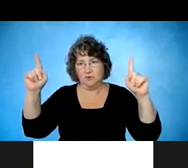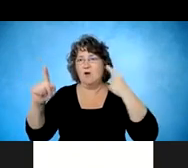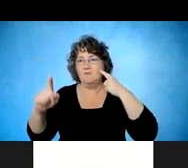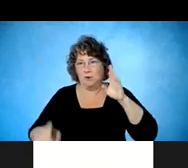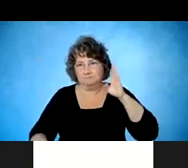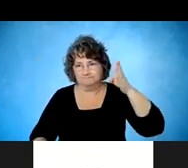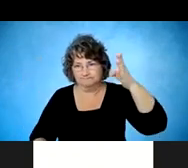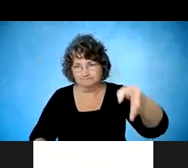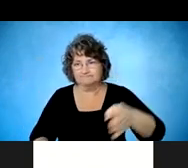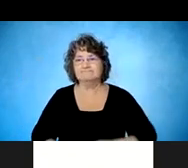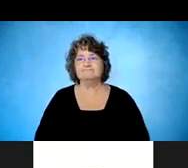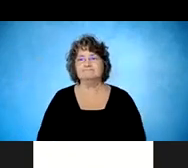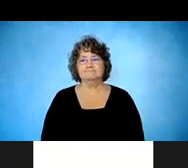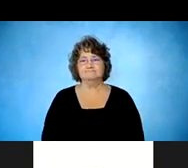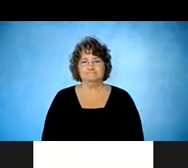well? Next slide.